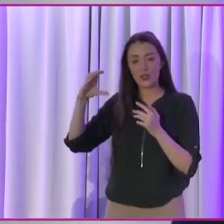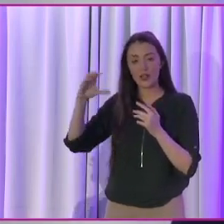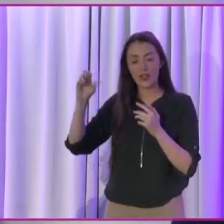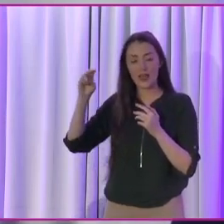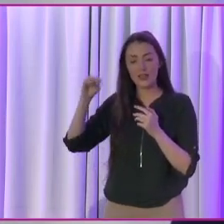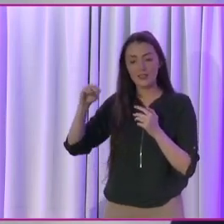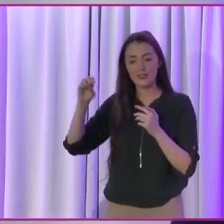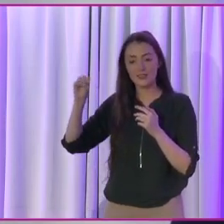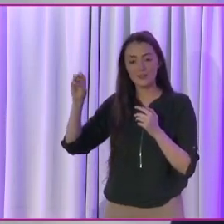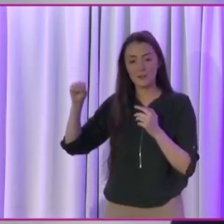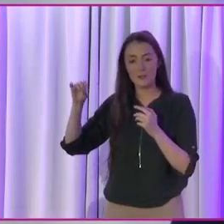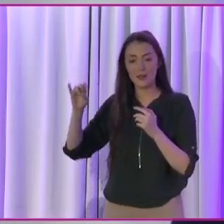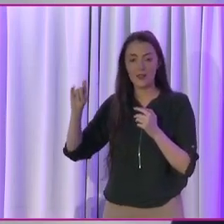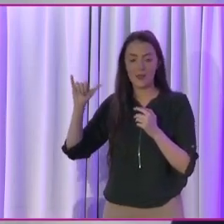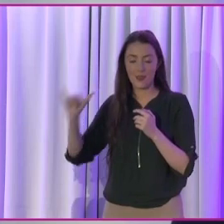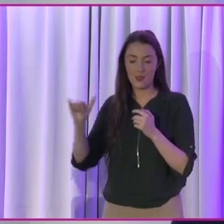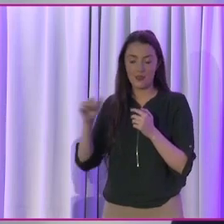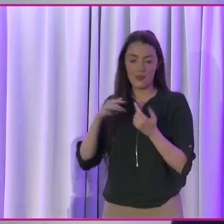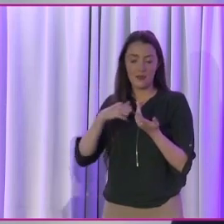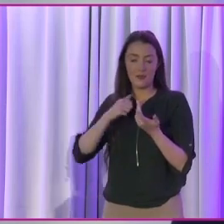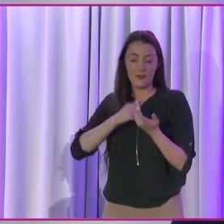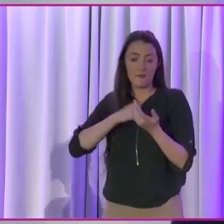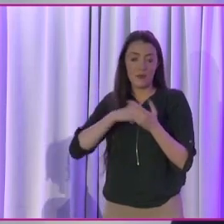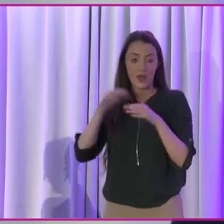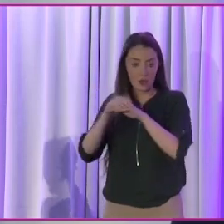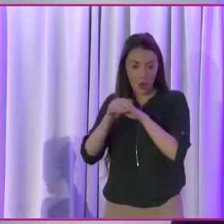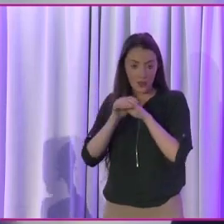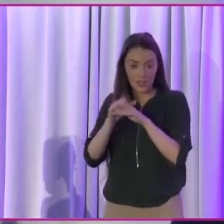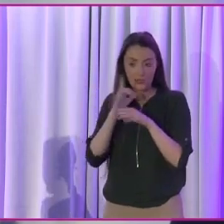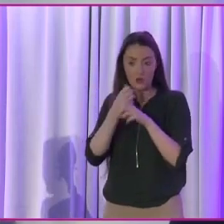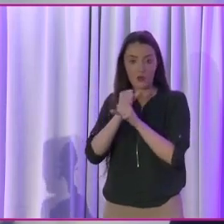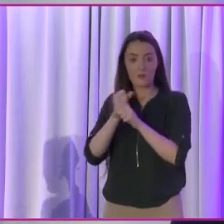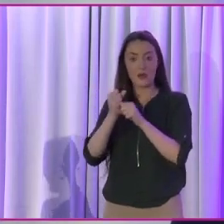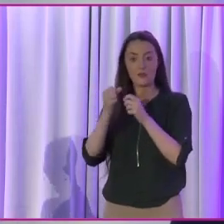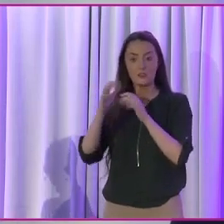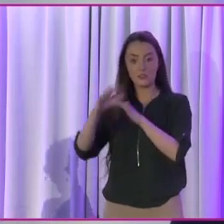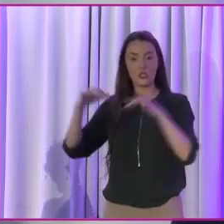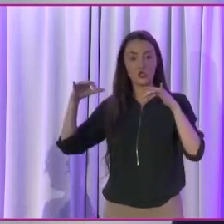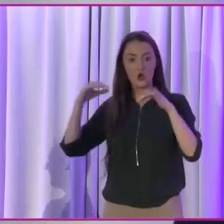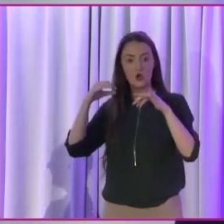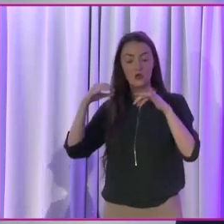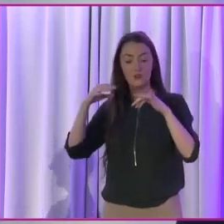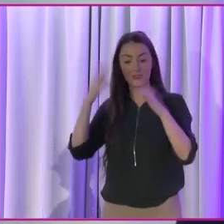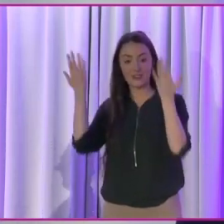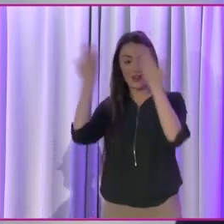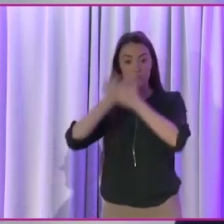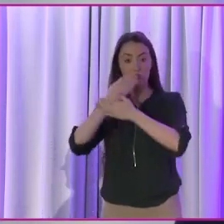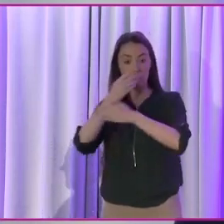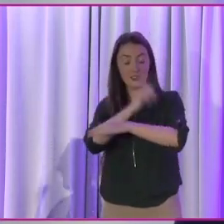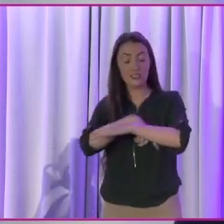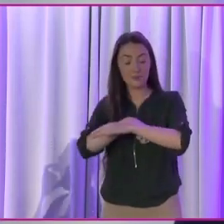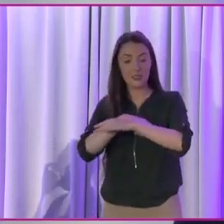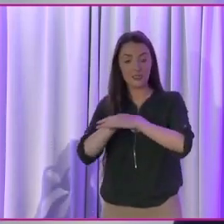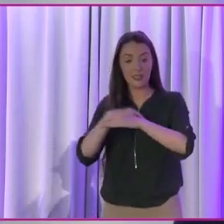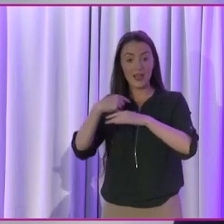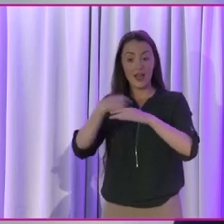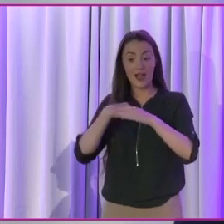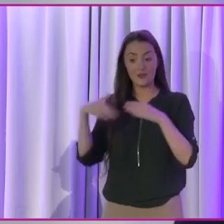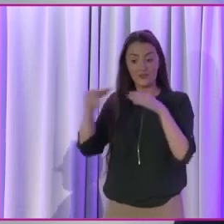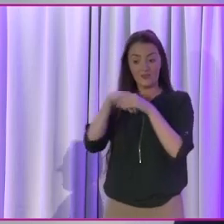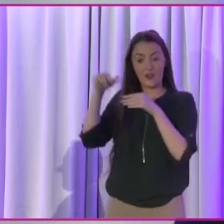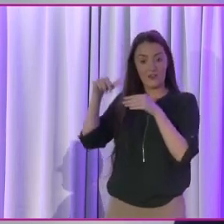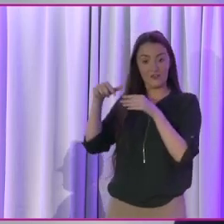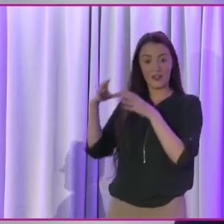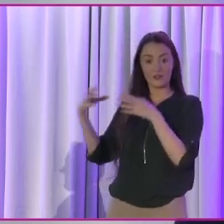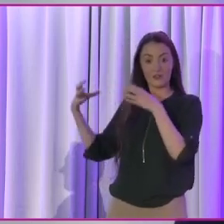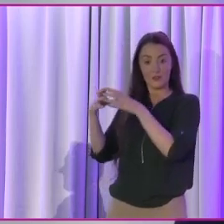colleague, who is our disability spokesperson, who's speaking in the Dáil on disability this afternoon. I was on the Disability Matters Committee as a senator, so I know the great